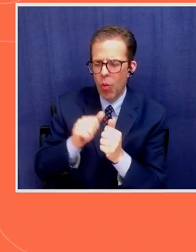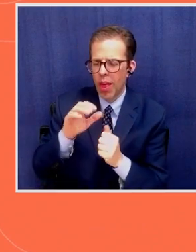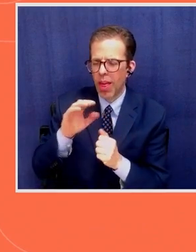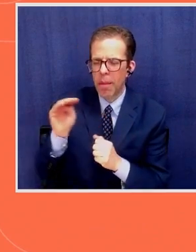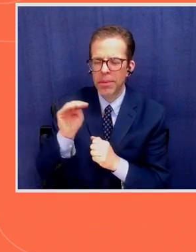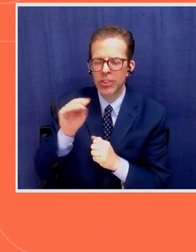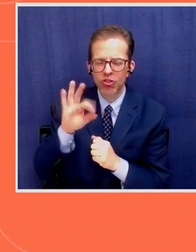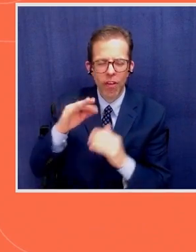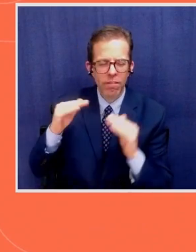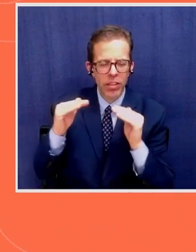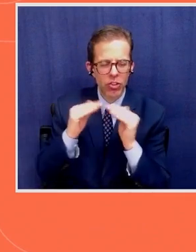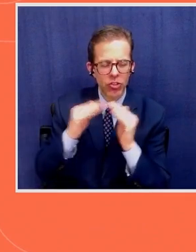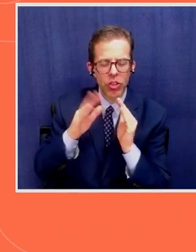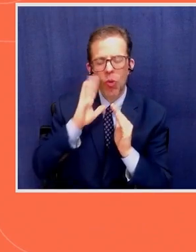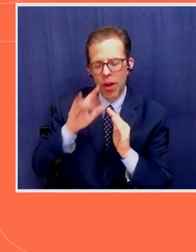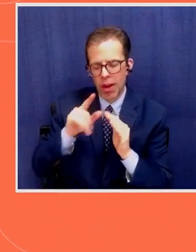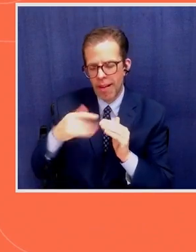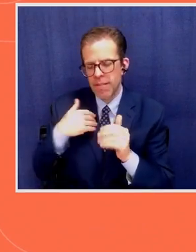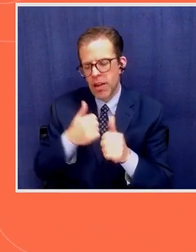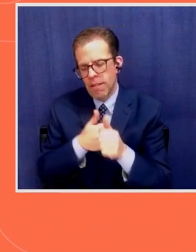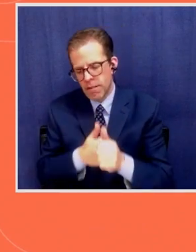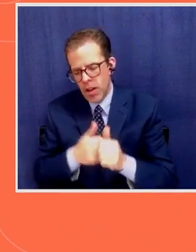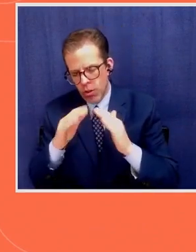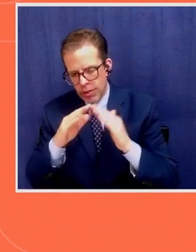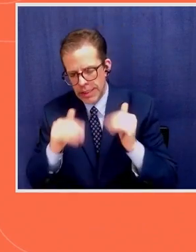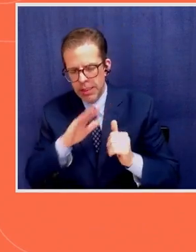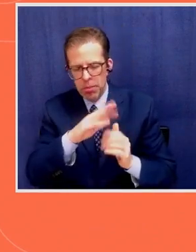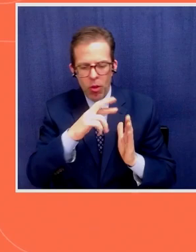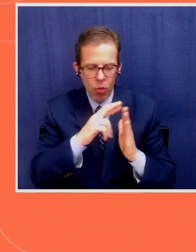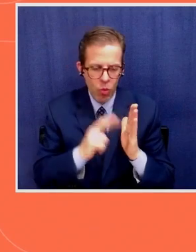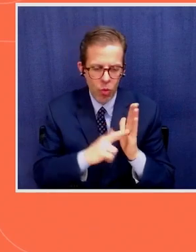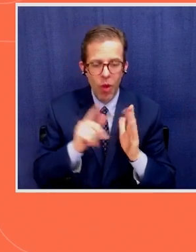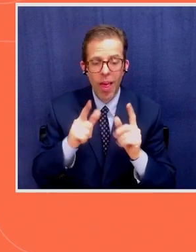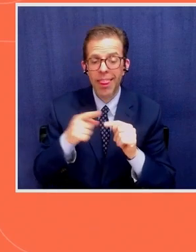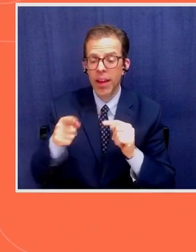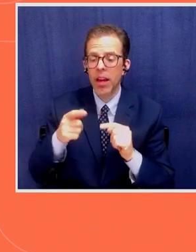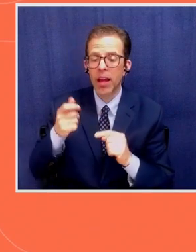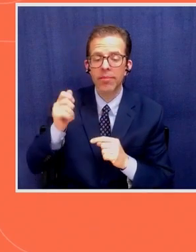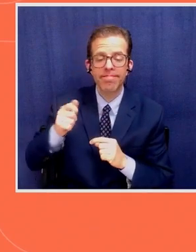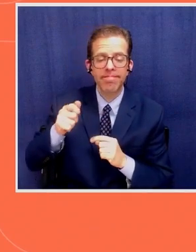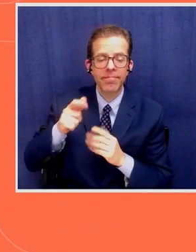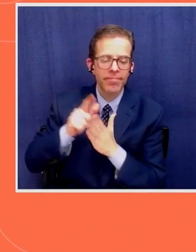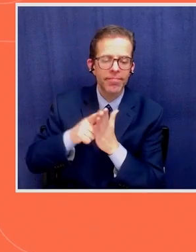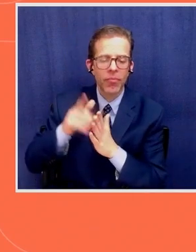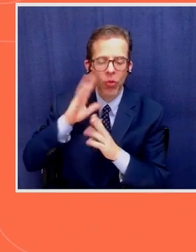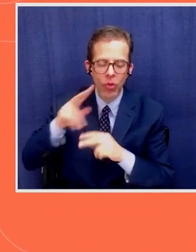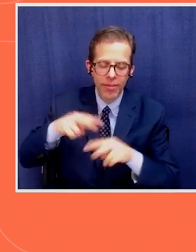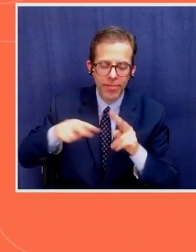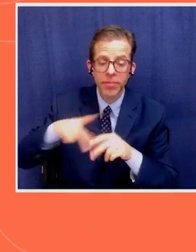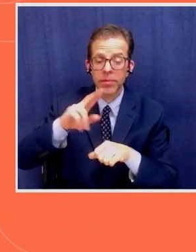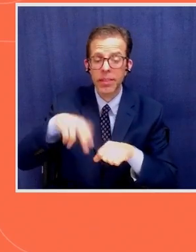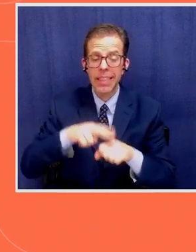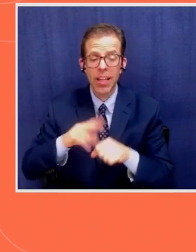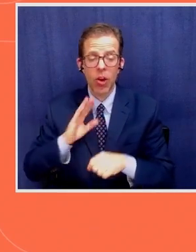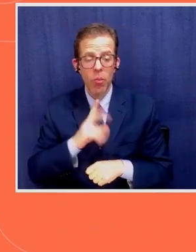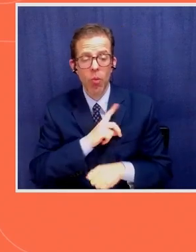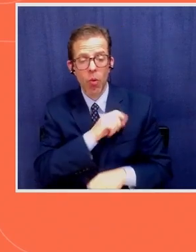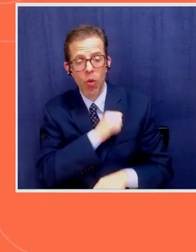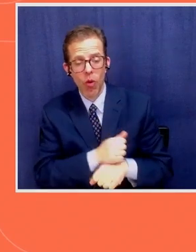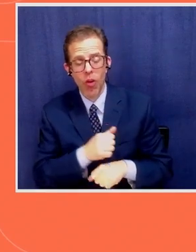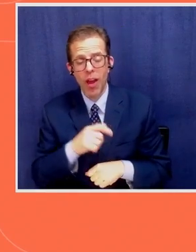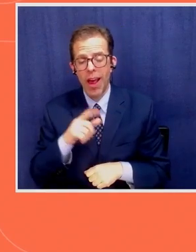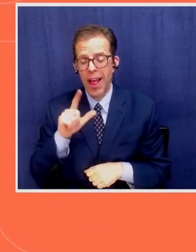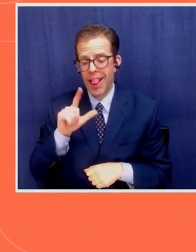according to a consistent rule of the regulation. Then the Justice Ministry take it. So the National Port Authority, Liberia Immigration Services,